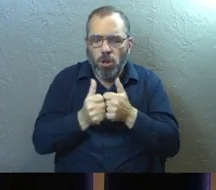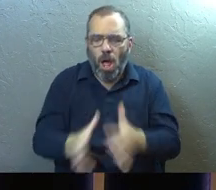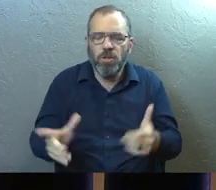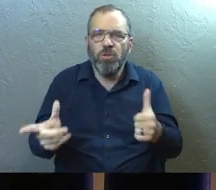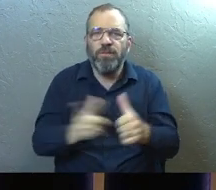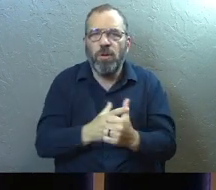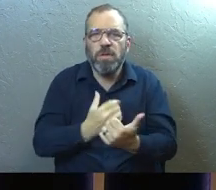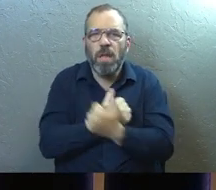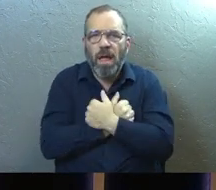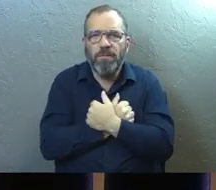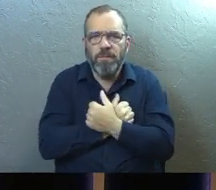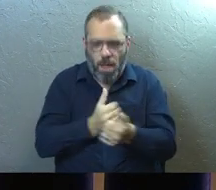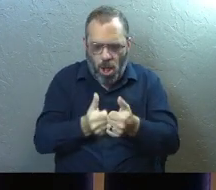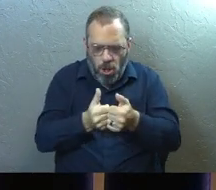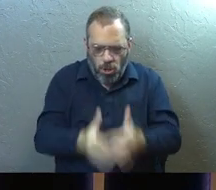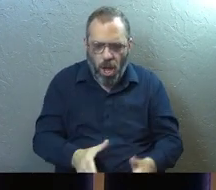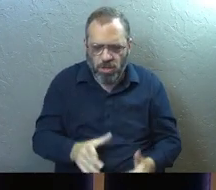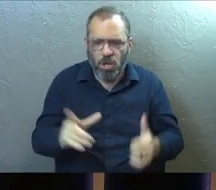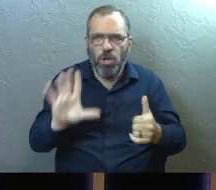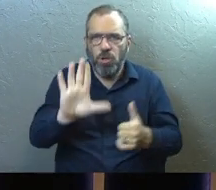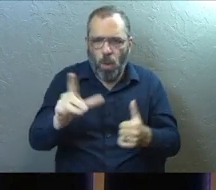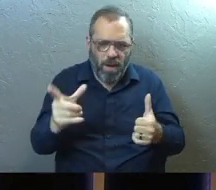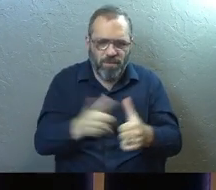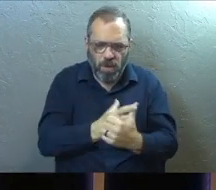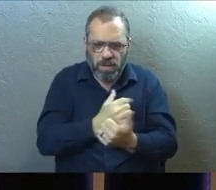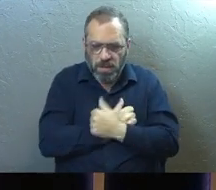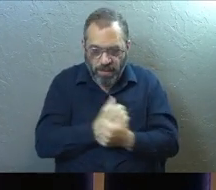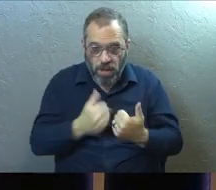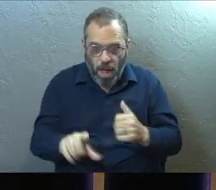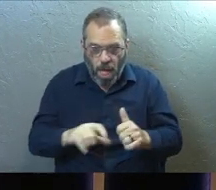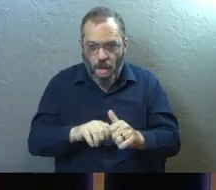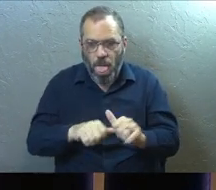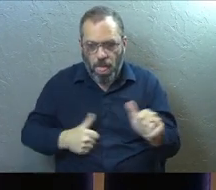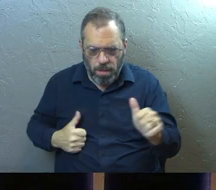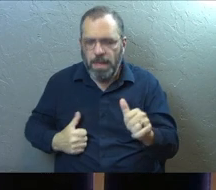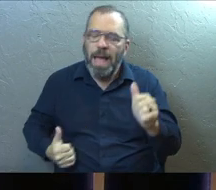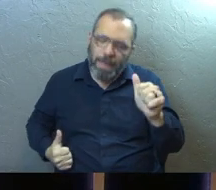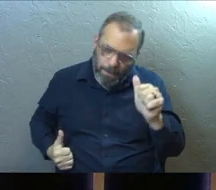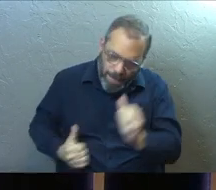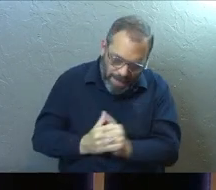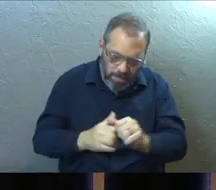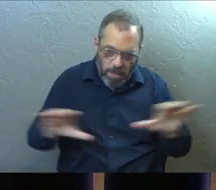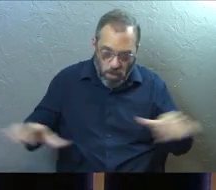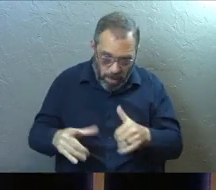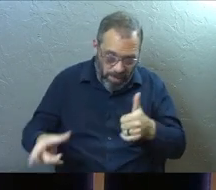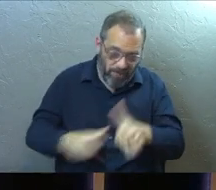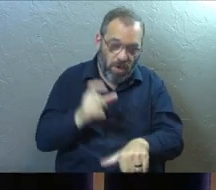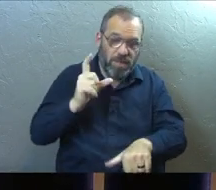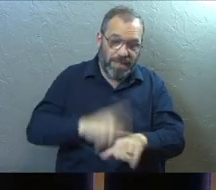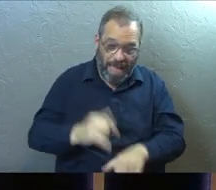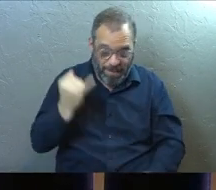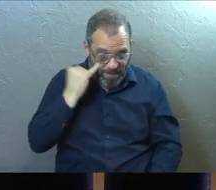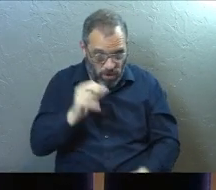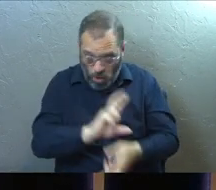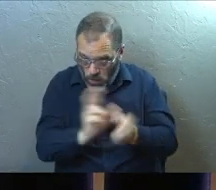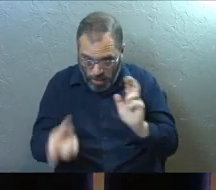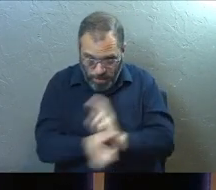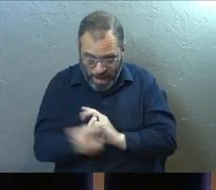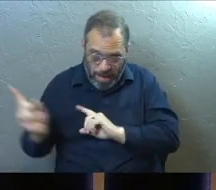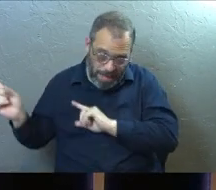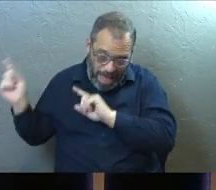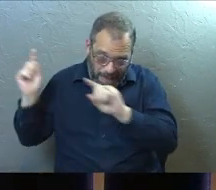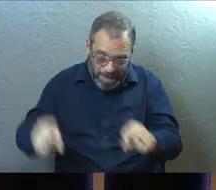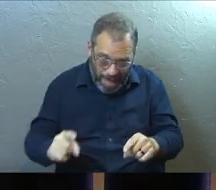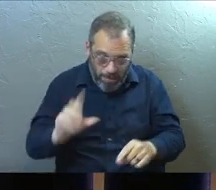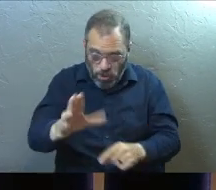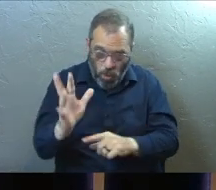first love. Look how far you have fallen. Turn back to me and do the works you did at first. If you don't repent, I will come